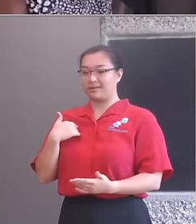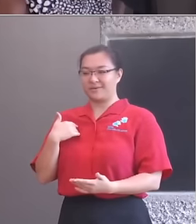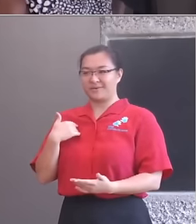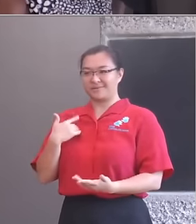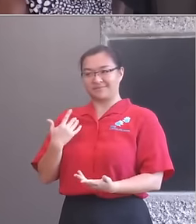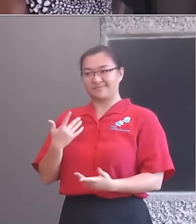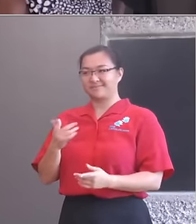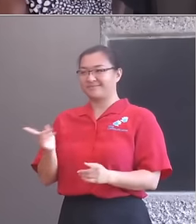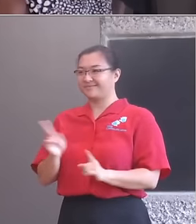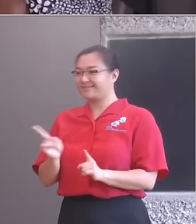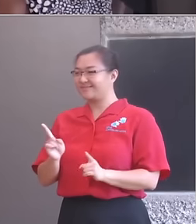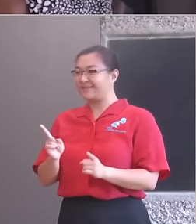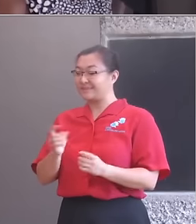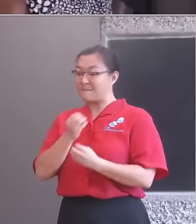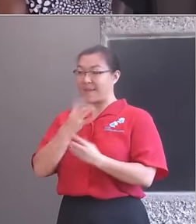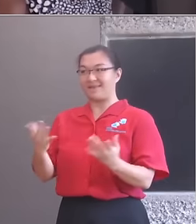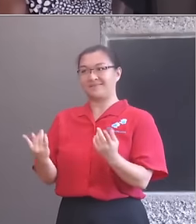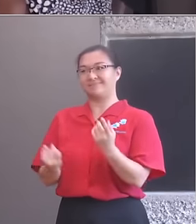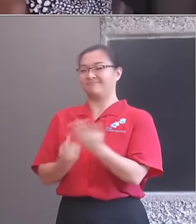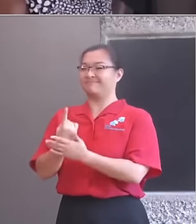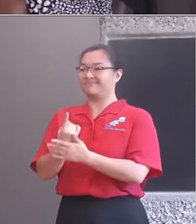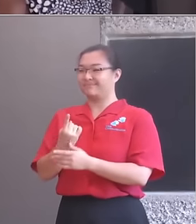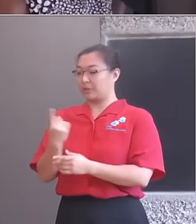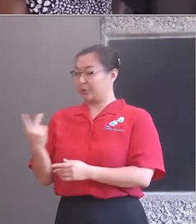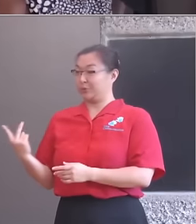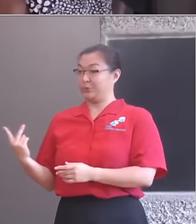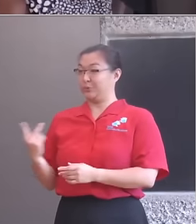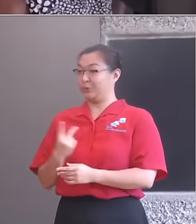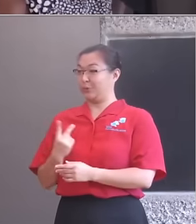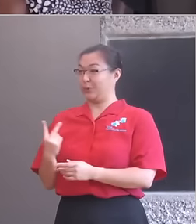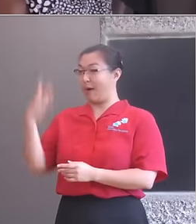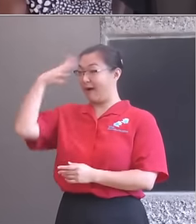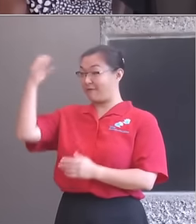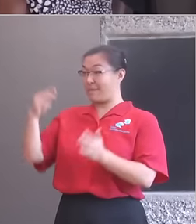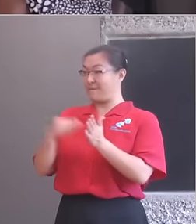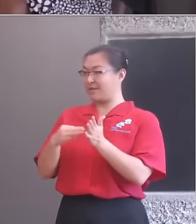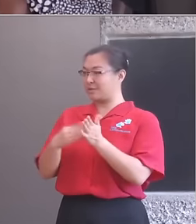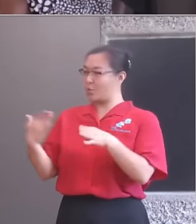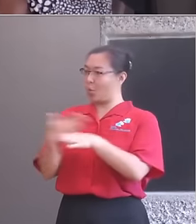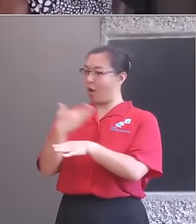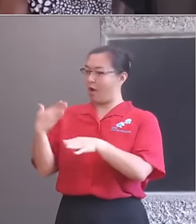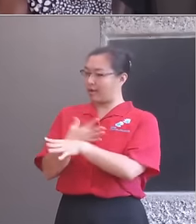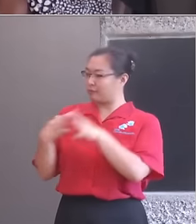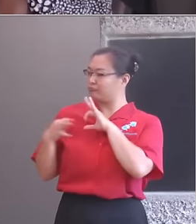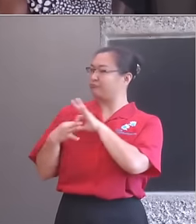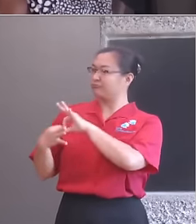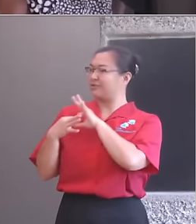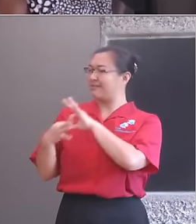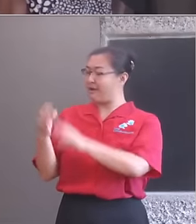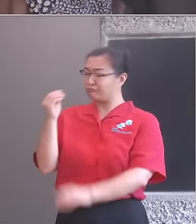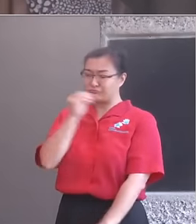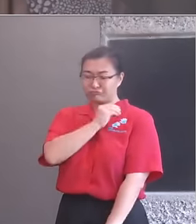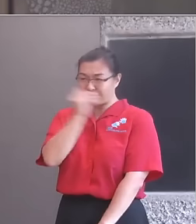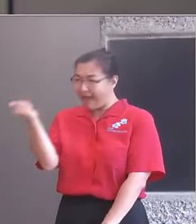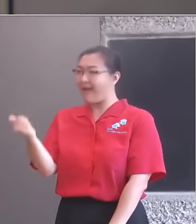from two different departments working in harmony together. It's a very, very rare thing indeed,